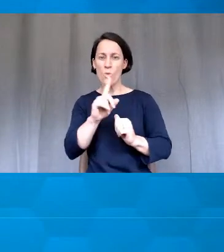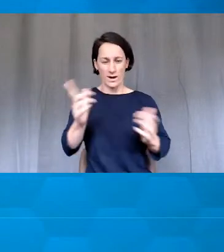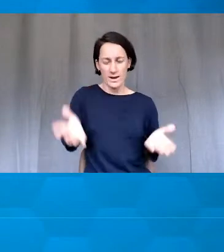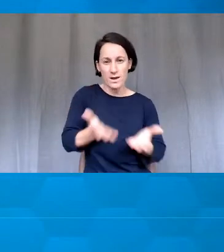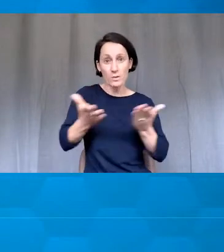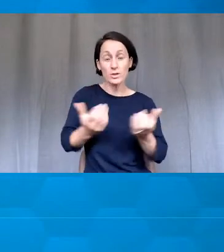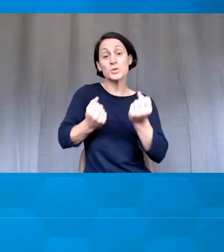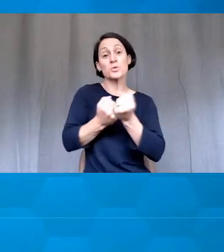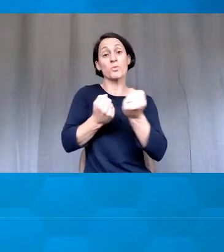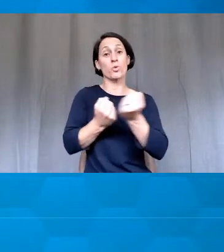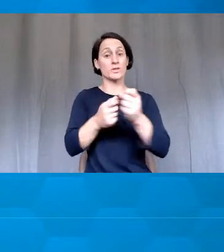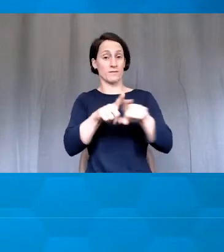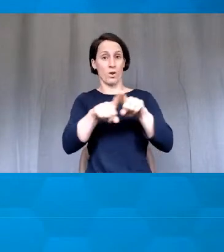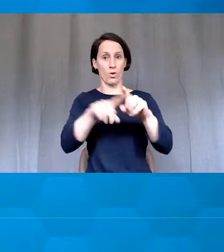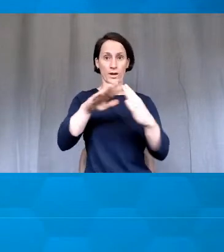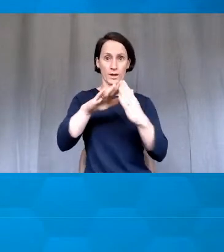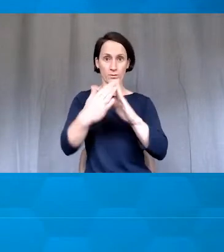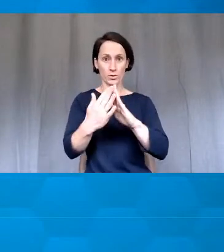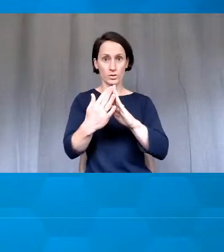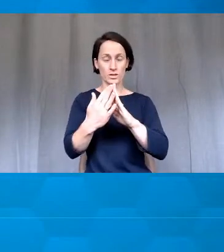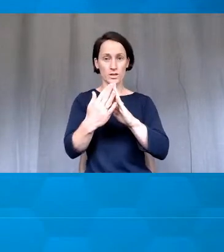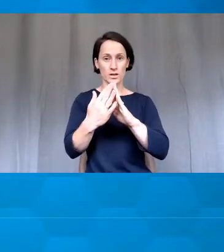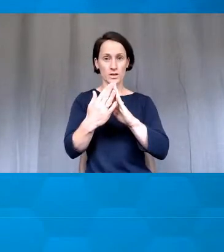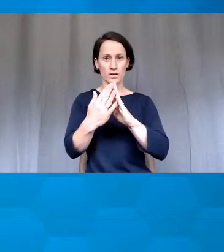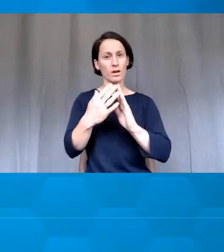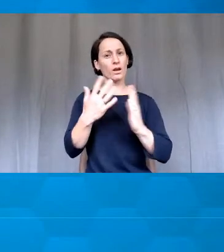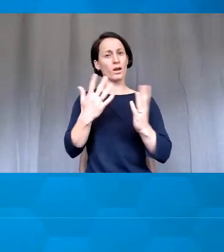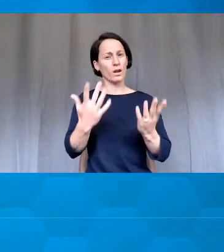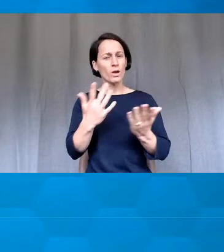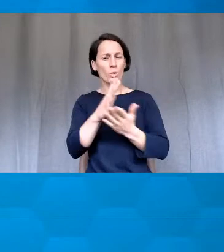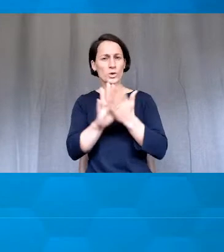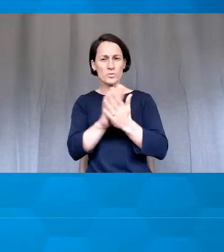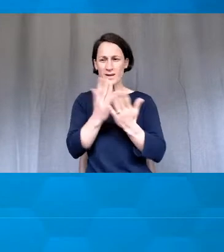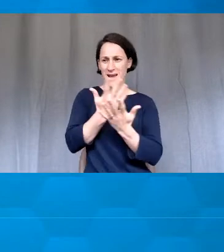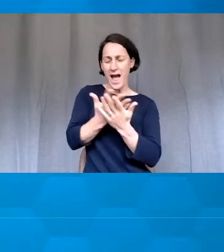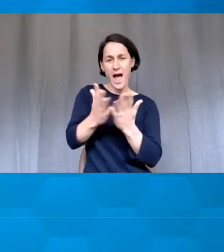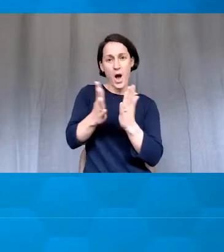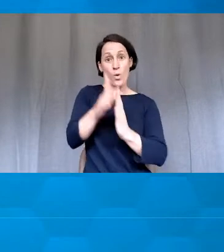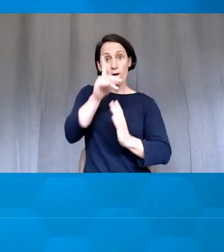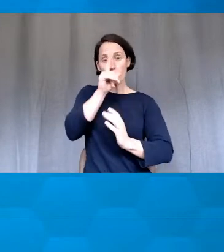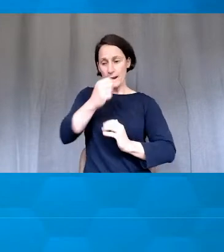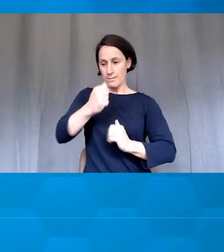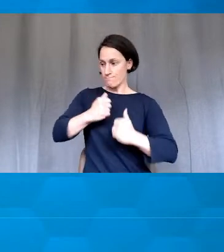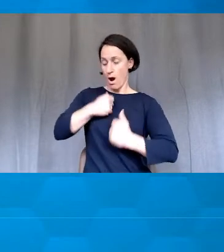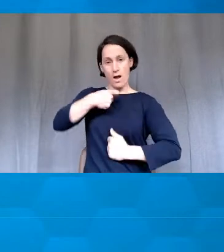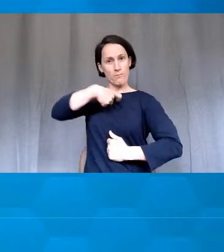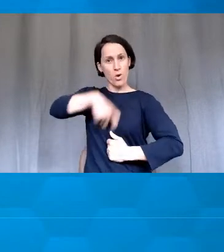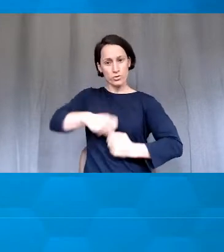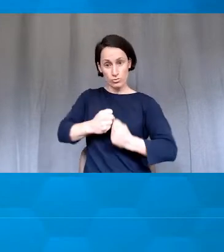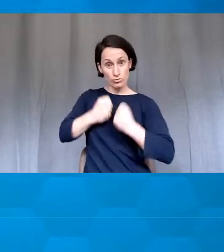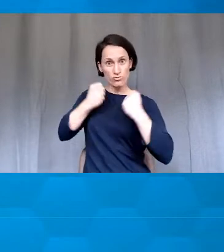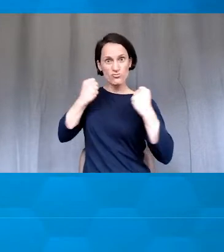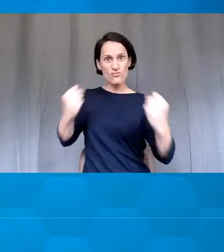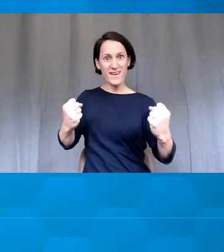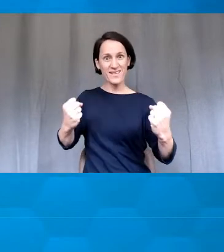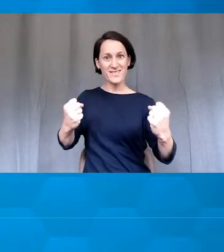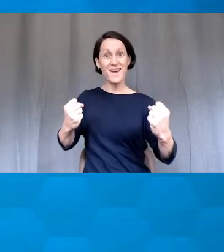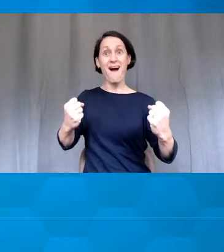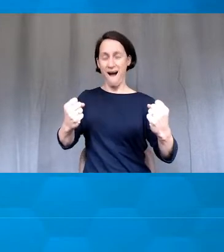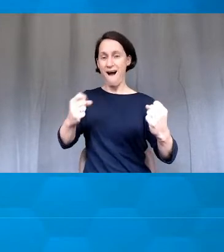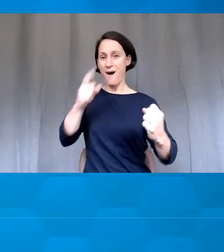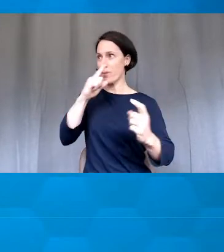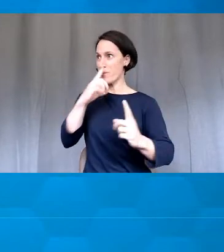of them is. How can personal strengths be meaningfully recognized and celebrated so everyone feels